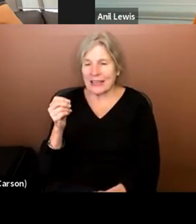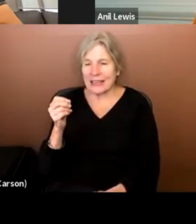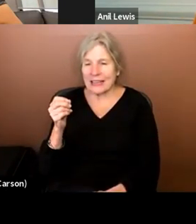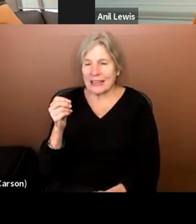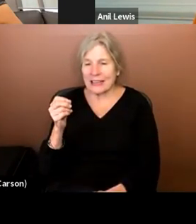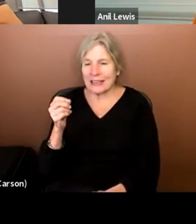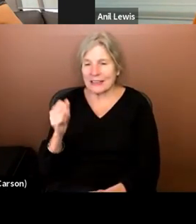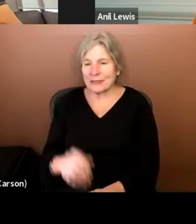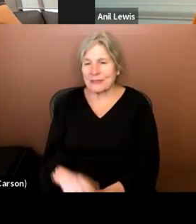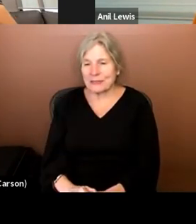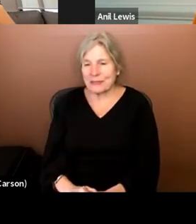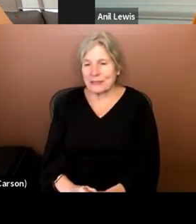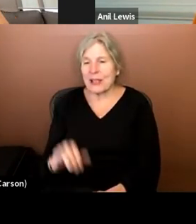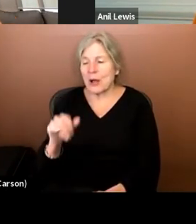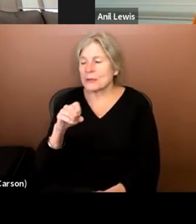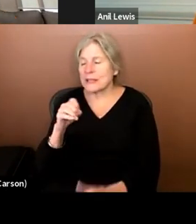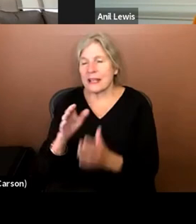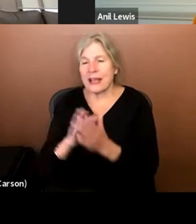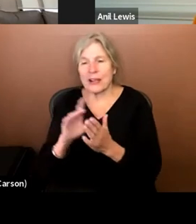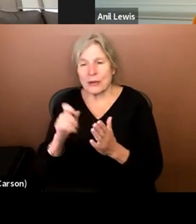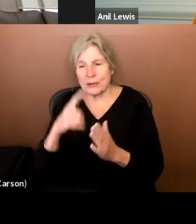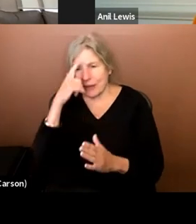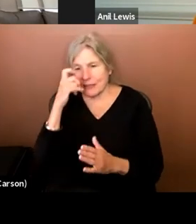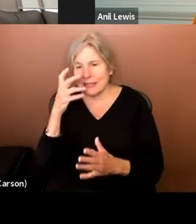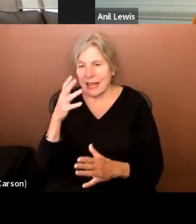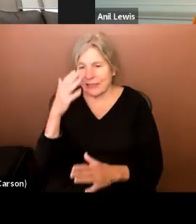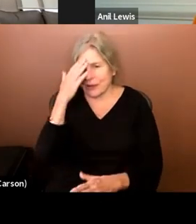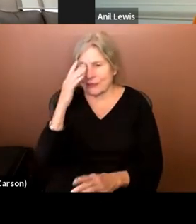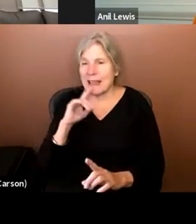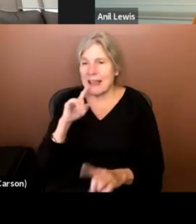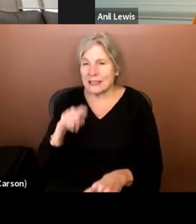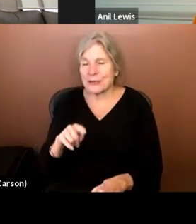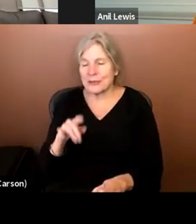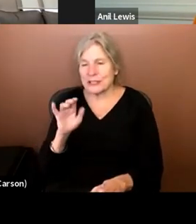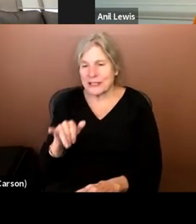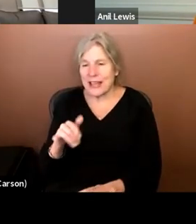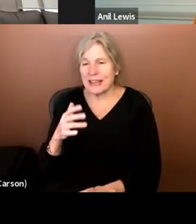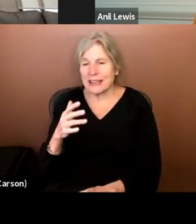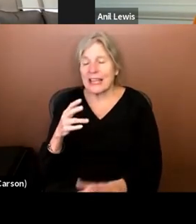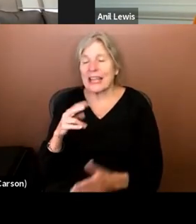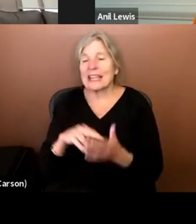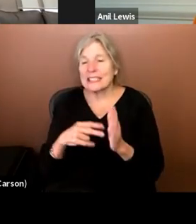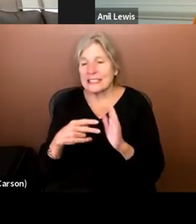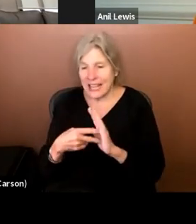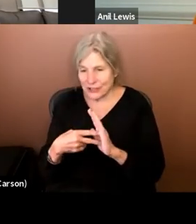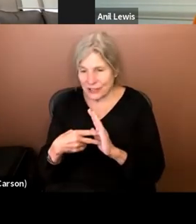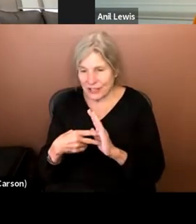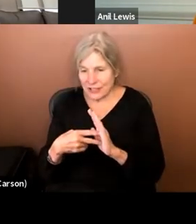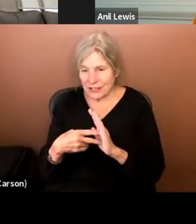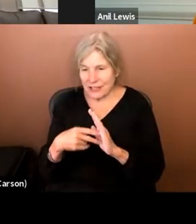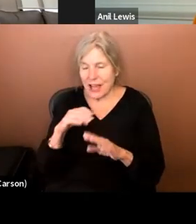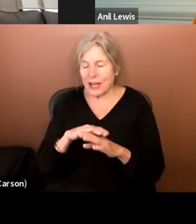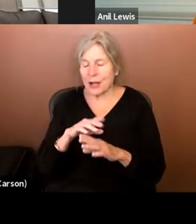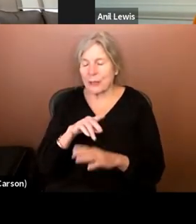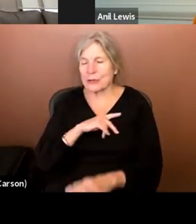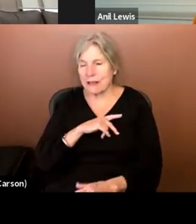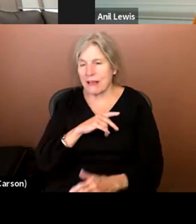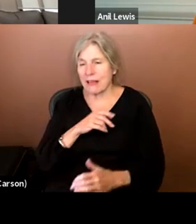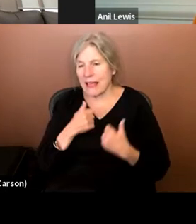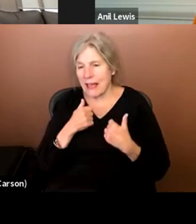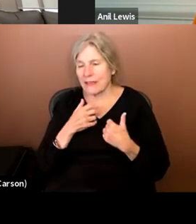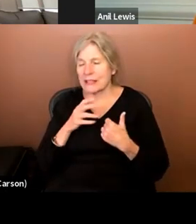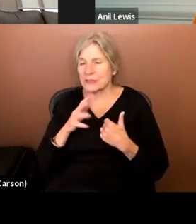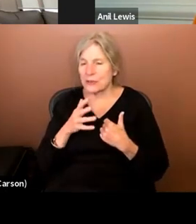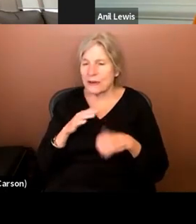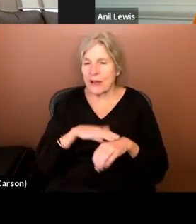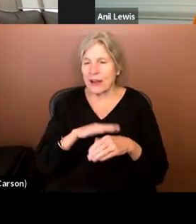think Jose is asking that question because he kind of knows the answer, which is that it's intentional on a personal level and sort of on a